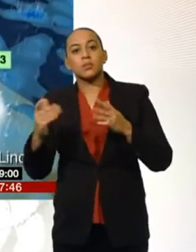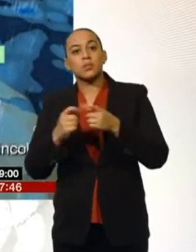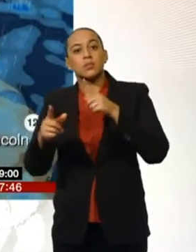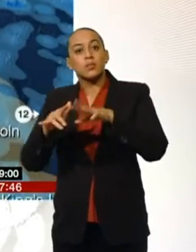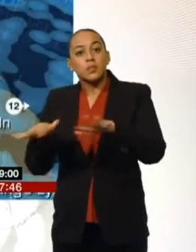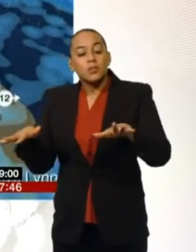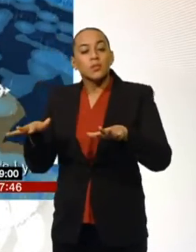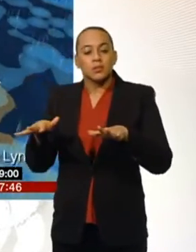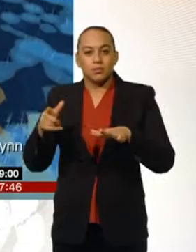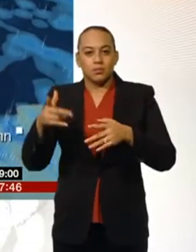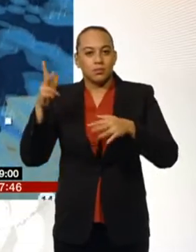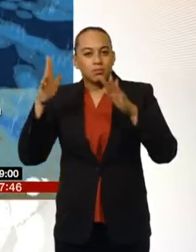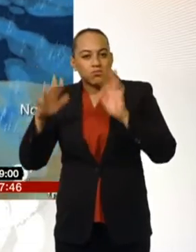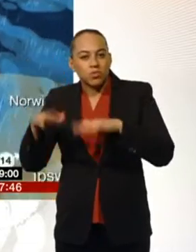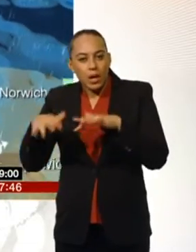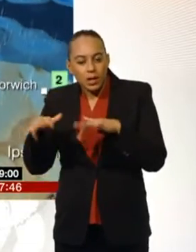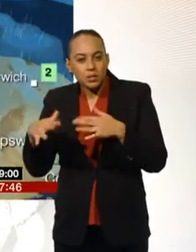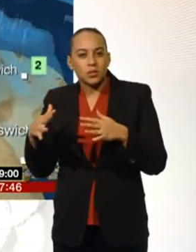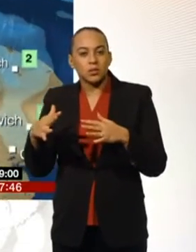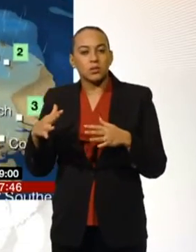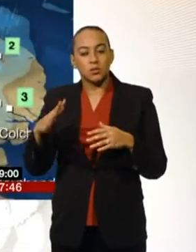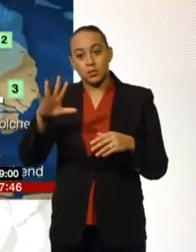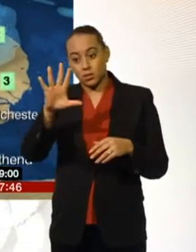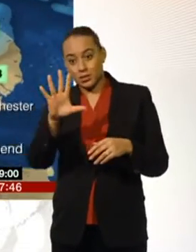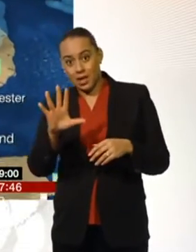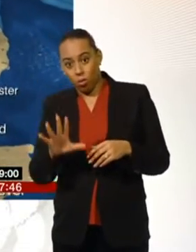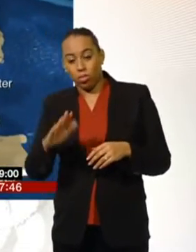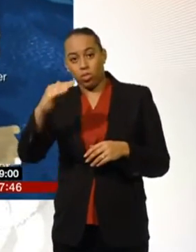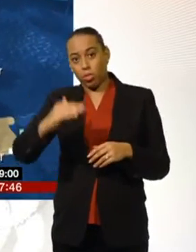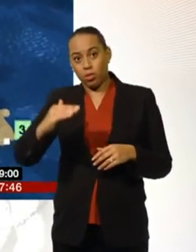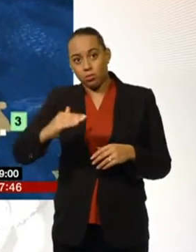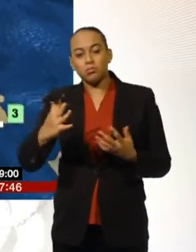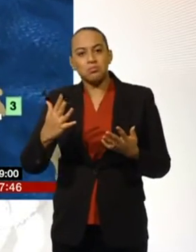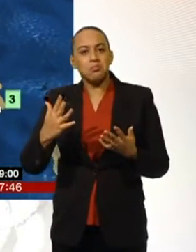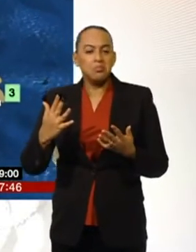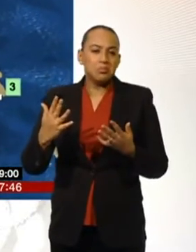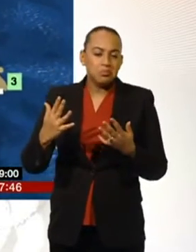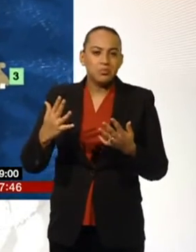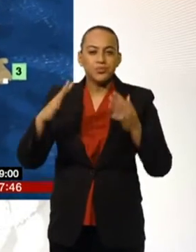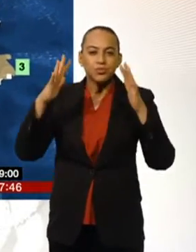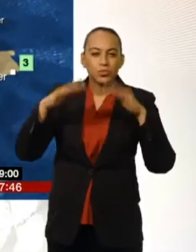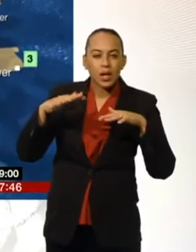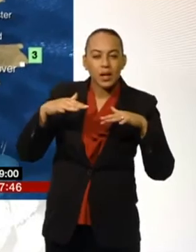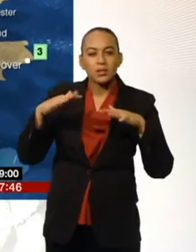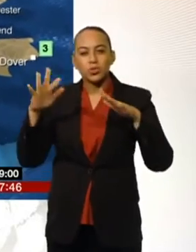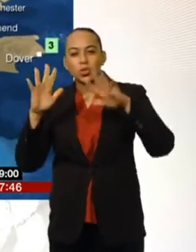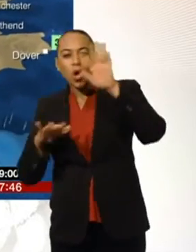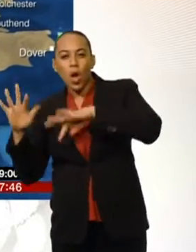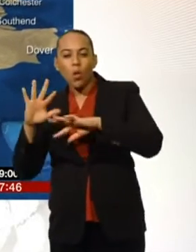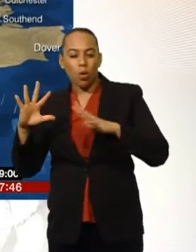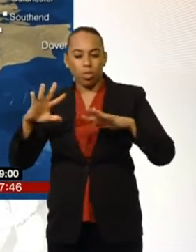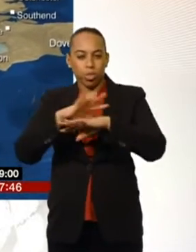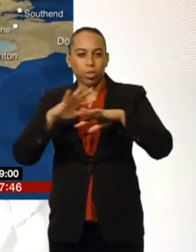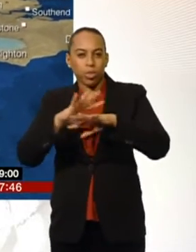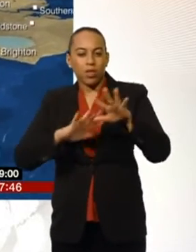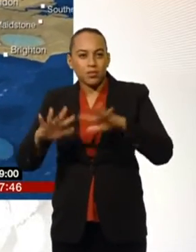Pennines, a few flurries here and there, but some drier weather too. Head south of that, well, it's a fine boundary between rain, sleet, and snow. We've seen some covering of snow